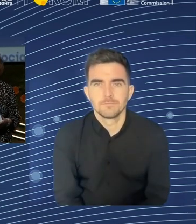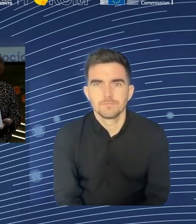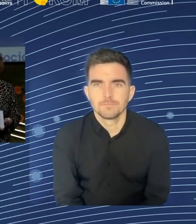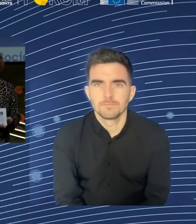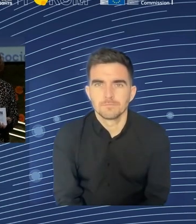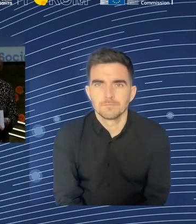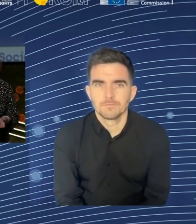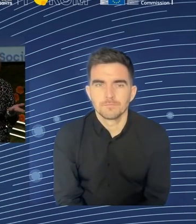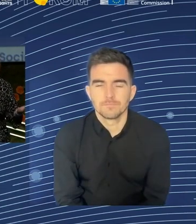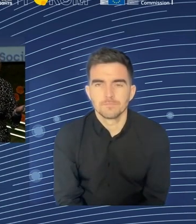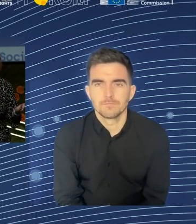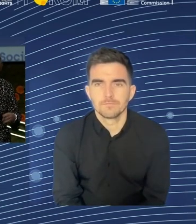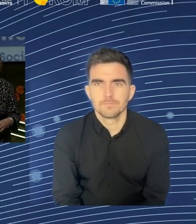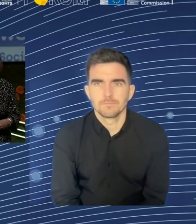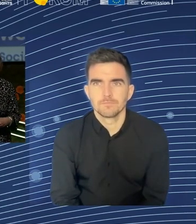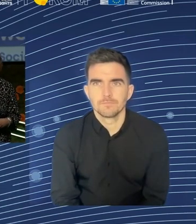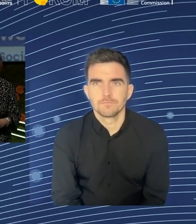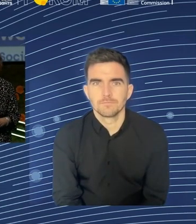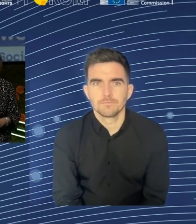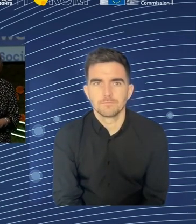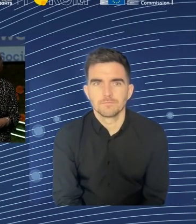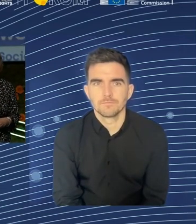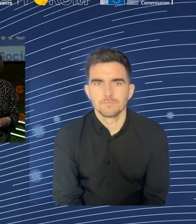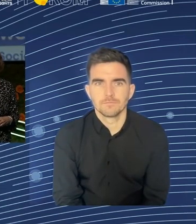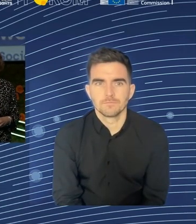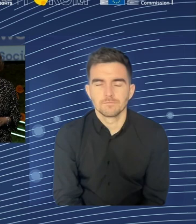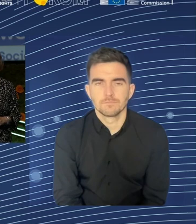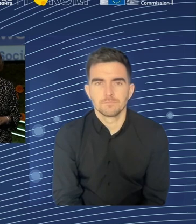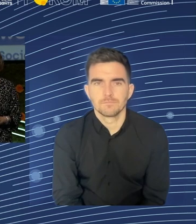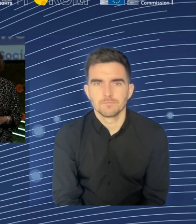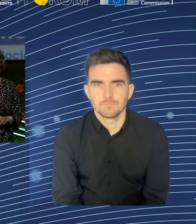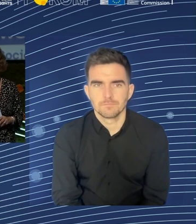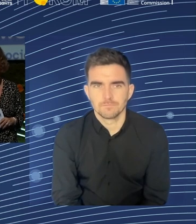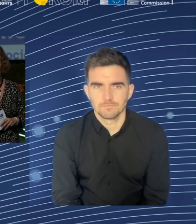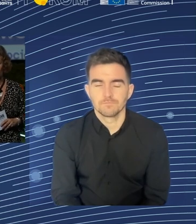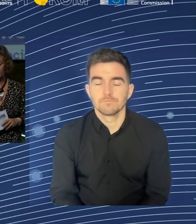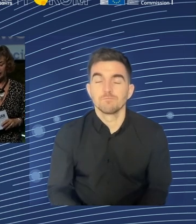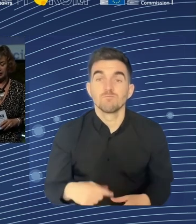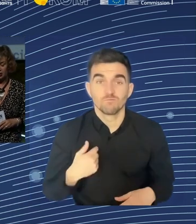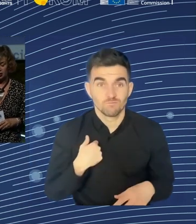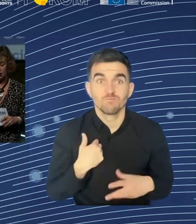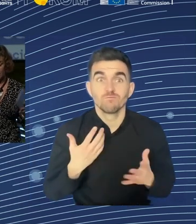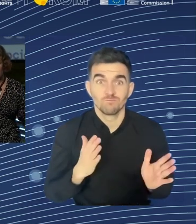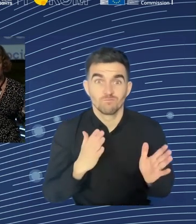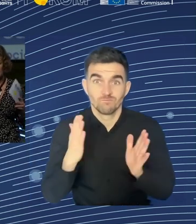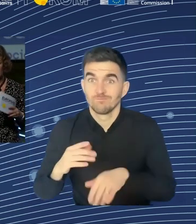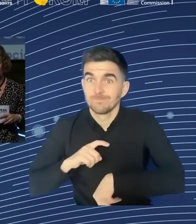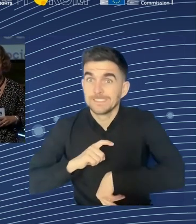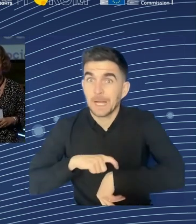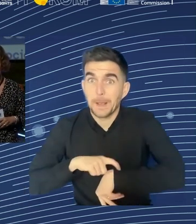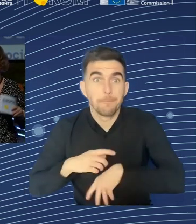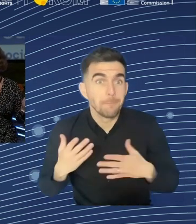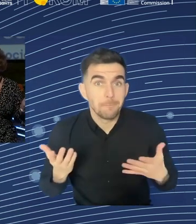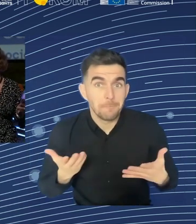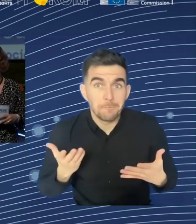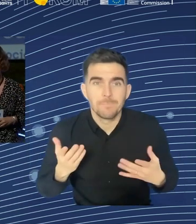one word. Well, we've got two very obvious winners there, skills and working conditions. Many other